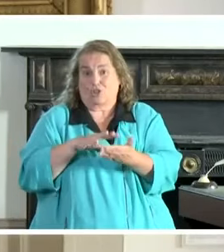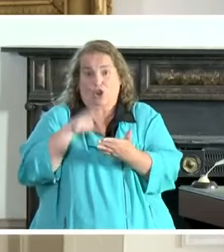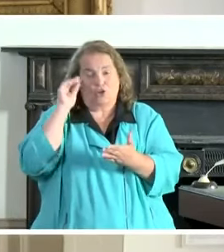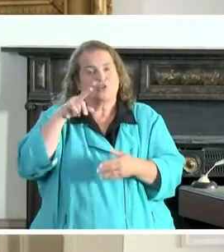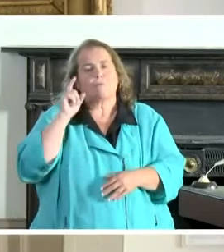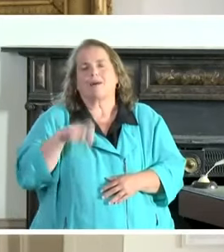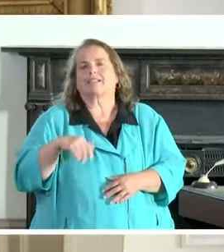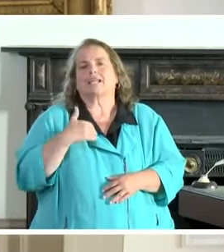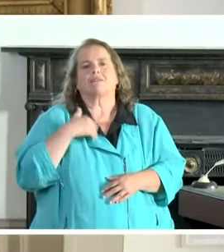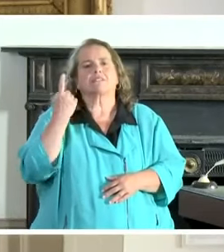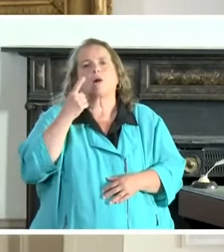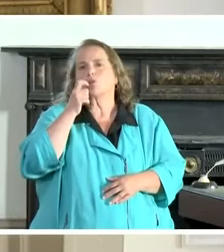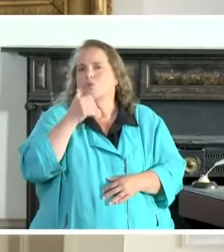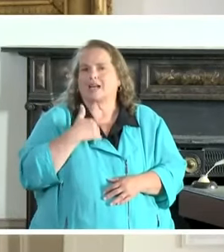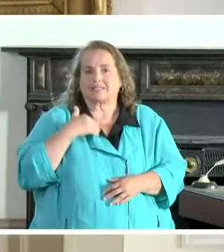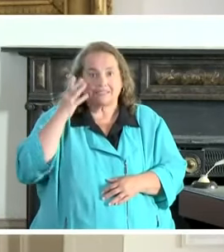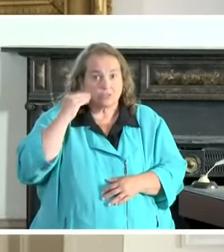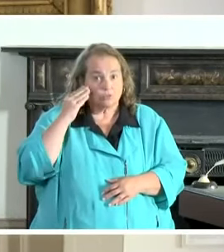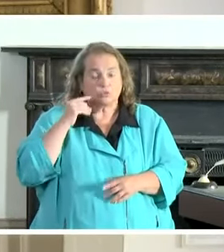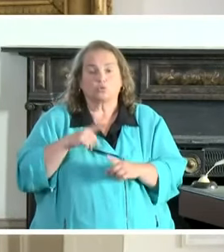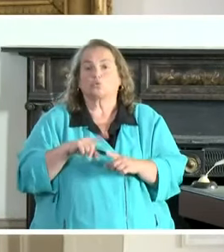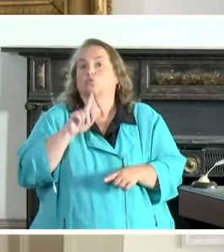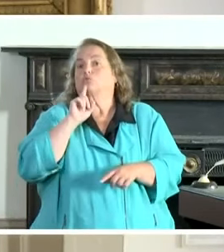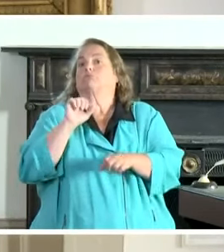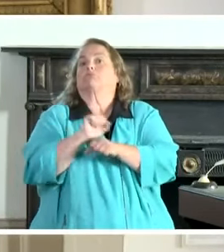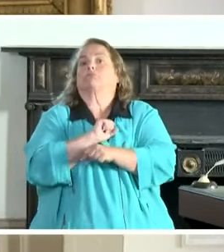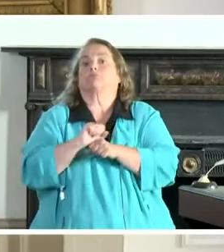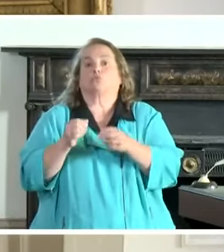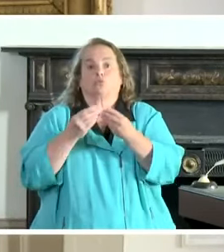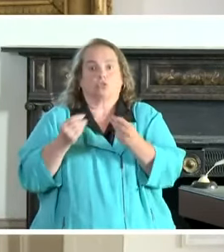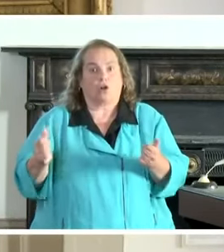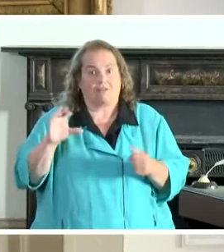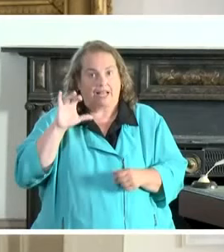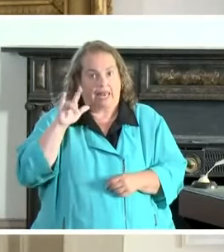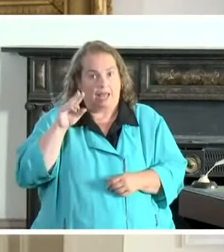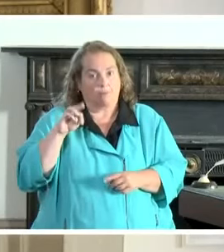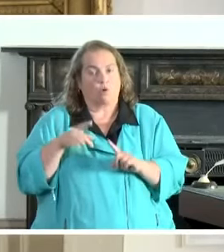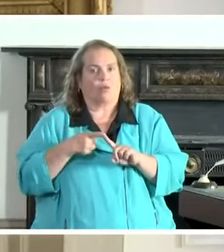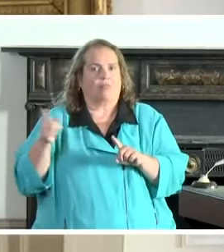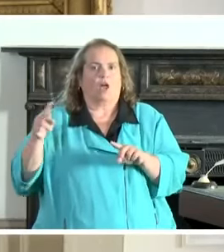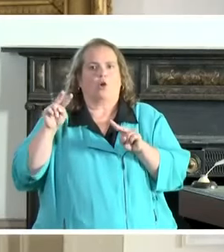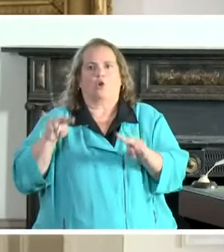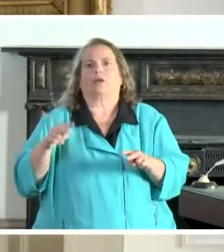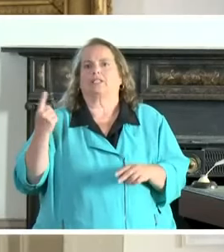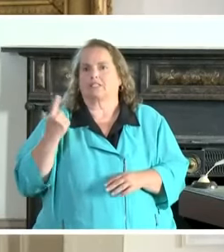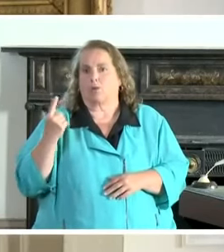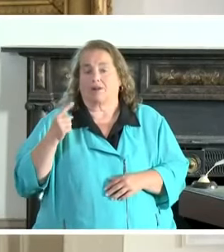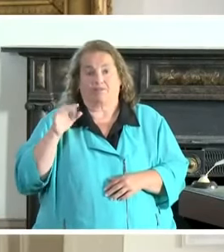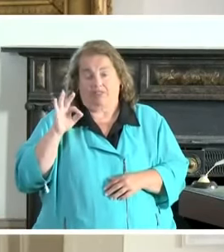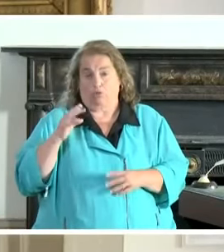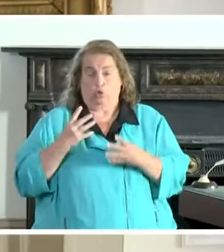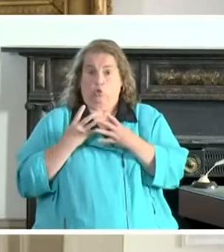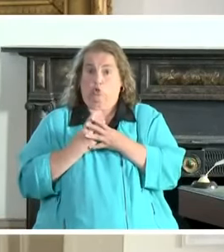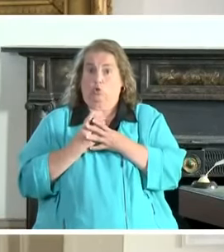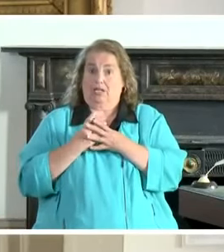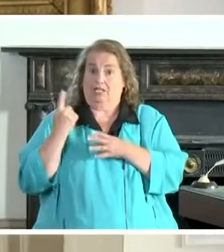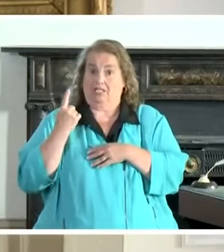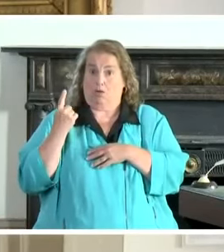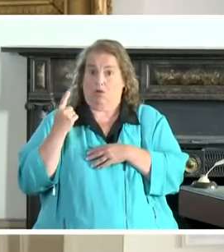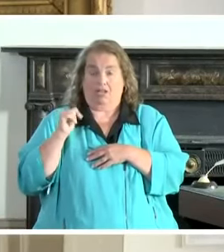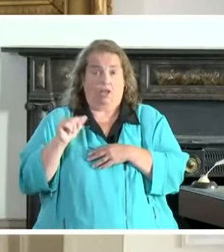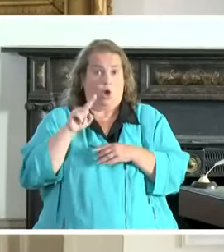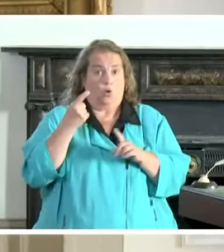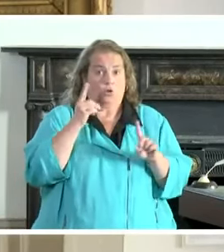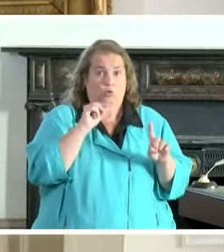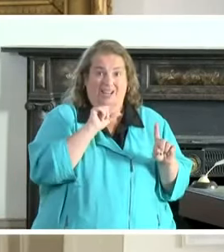somebody who has the experience to truly resolve a claim when they're looking at somebody. If they're just screened by somebody who can only do a little